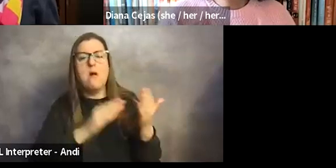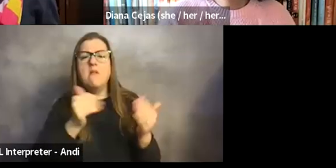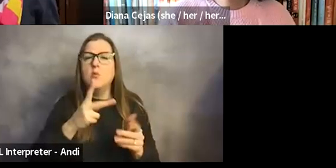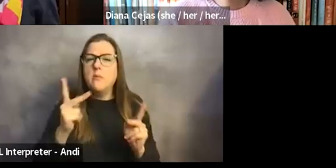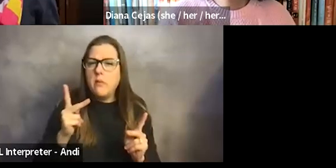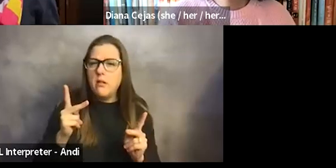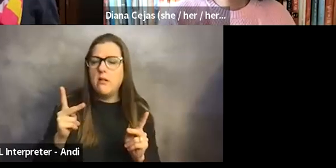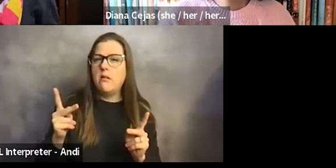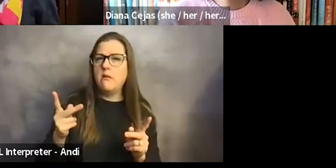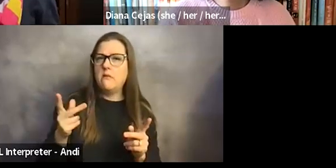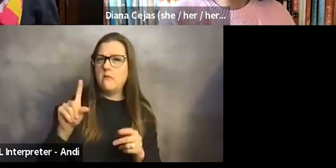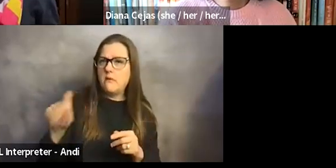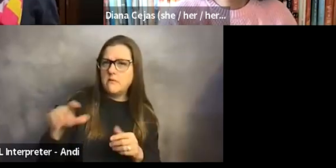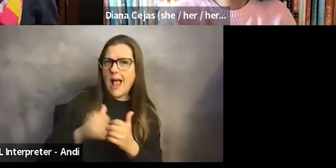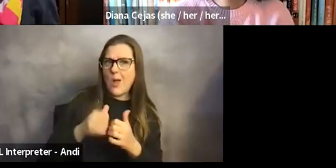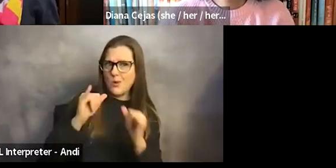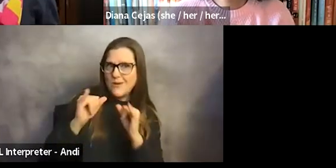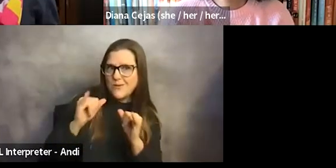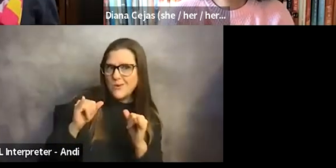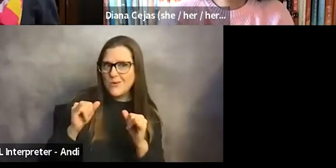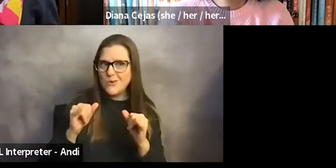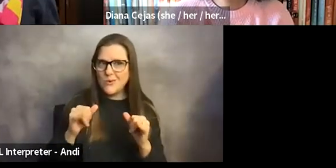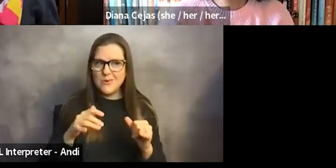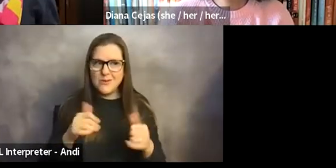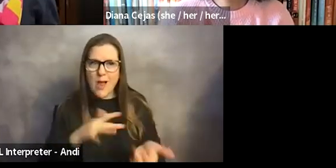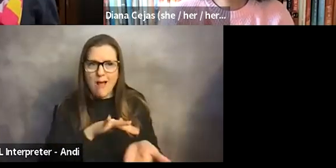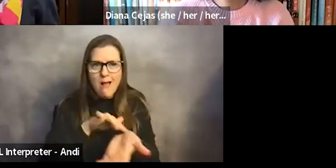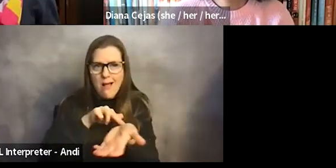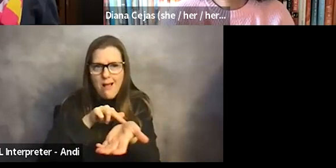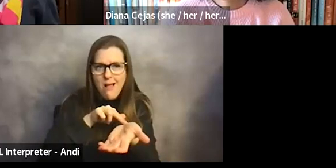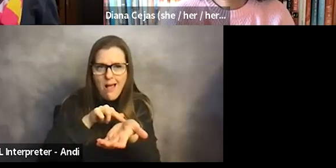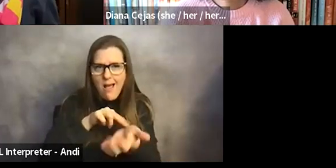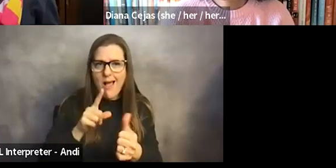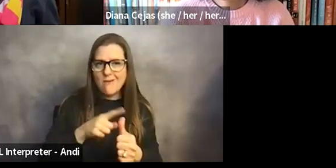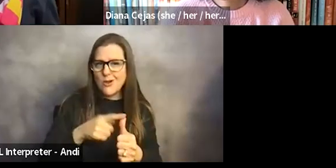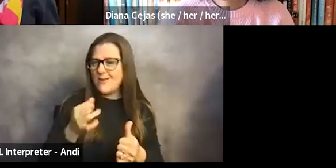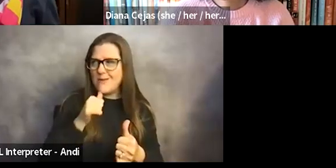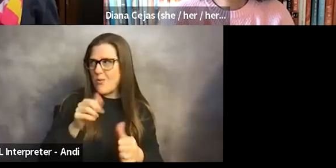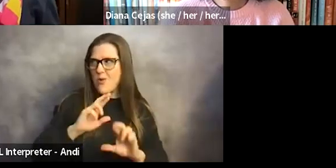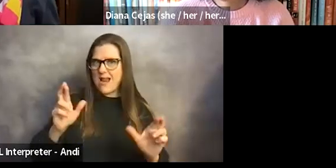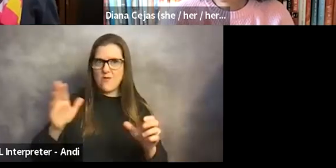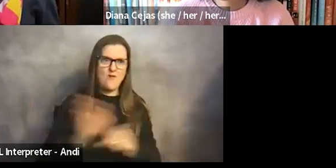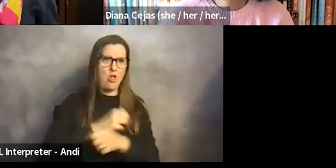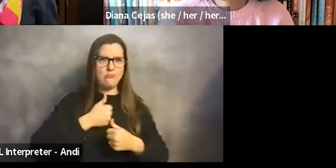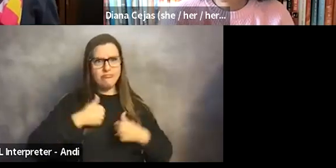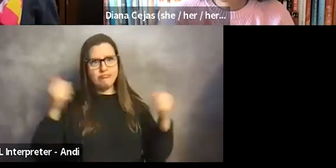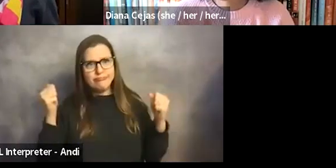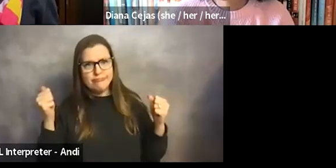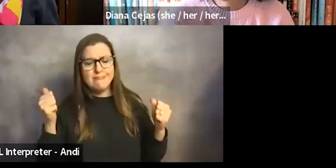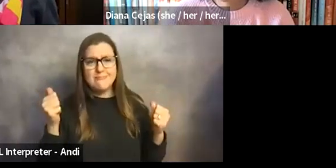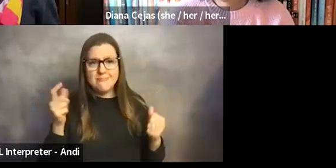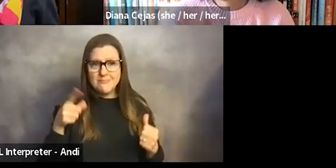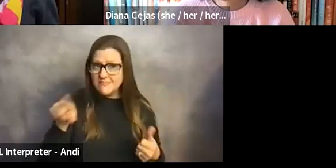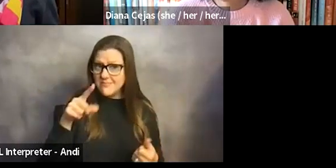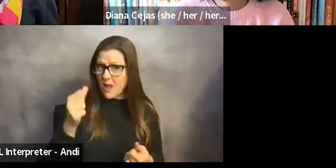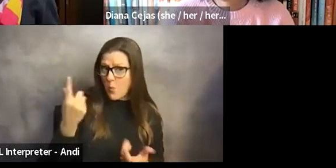how do you interview and try to find a, feel a place out again, if you're not ready to take that next step? Does anybody on our panel kind of have